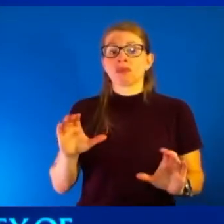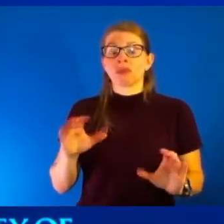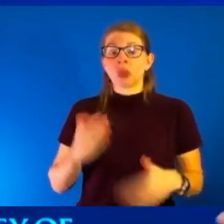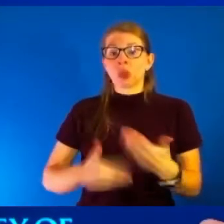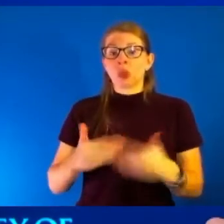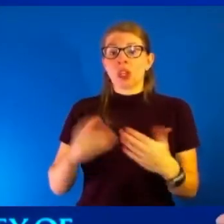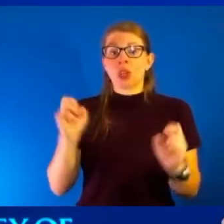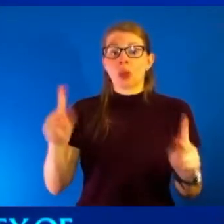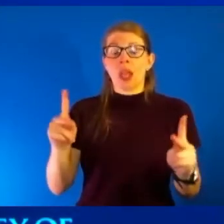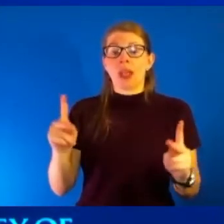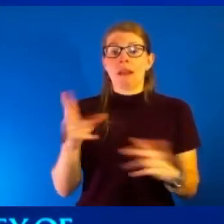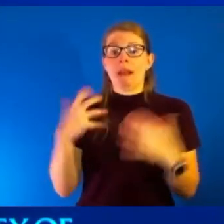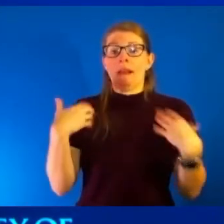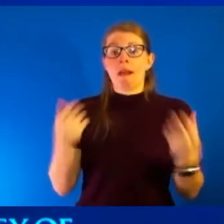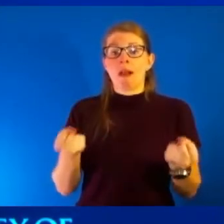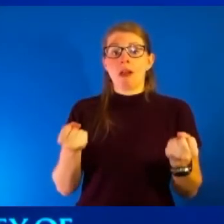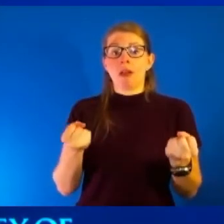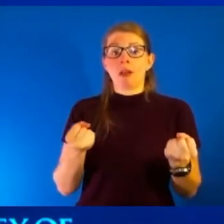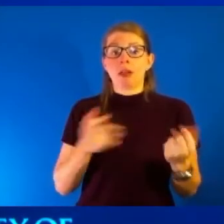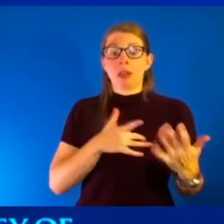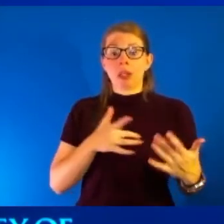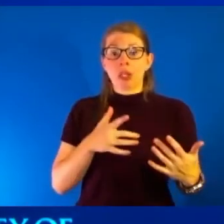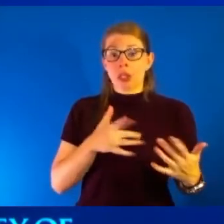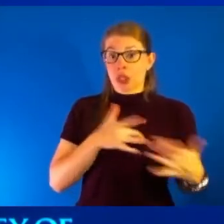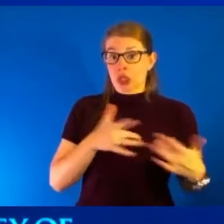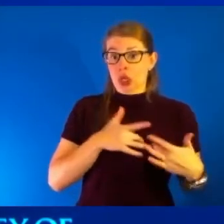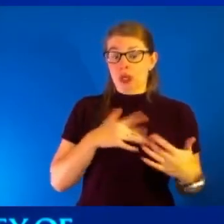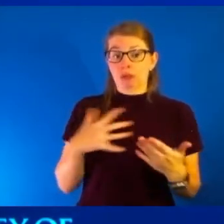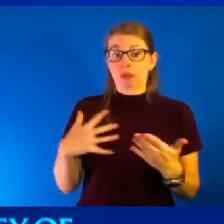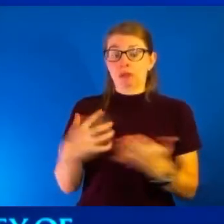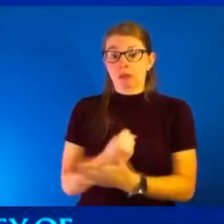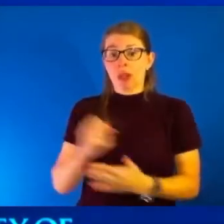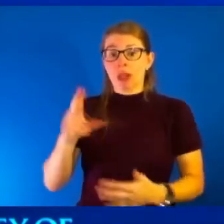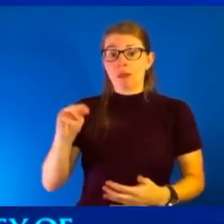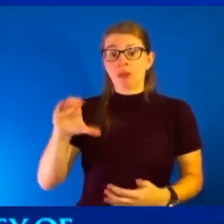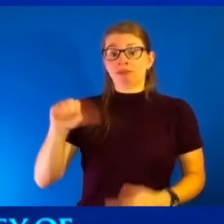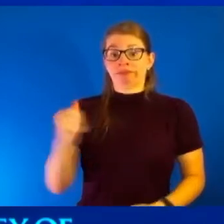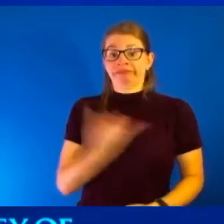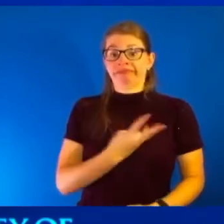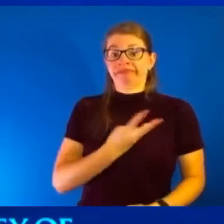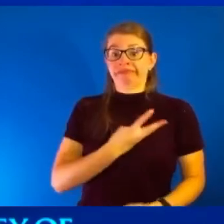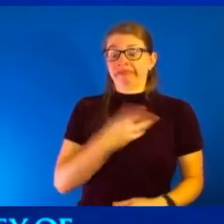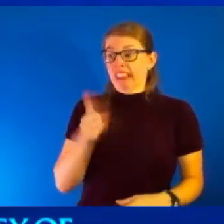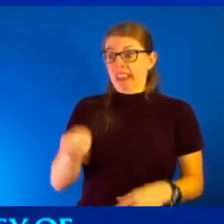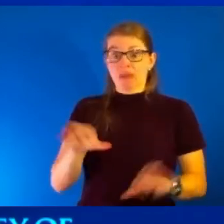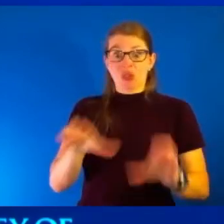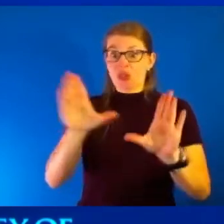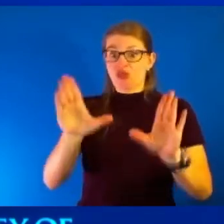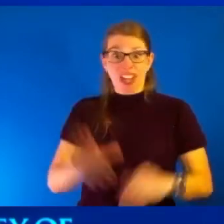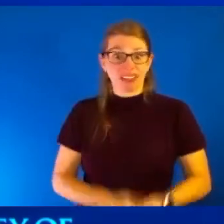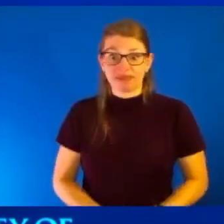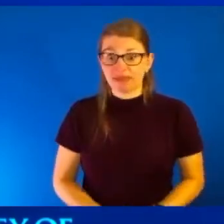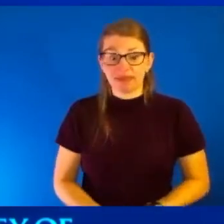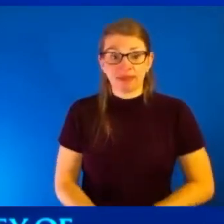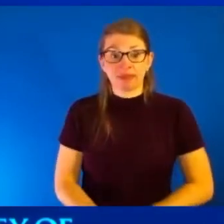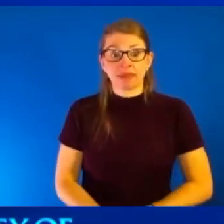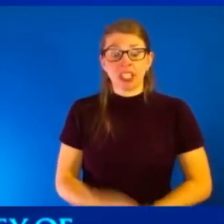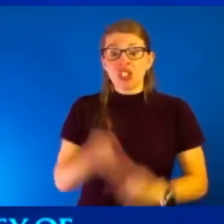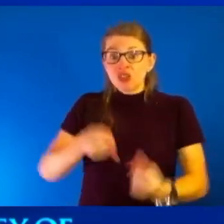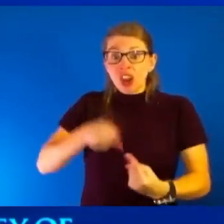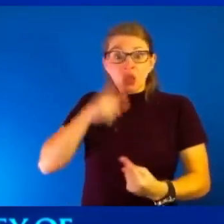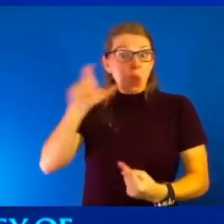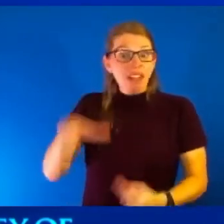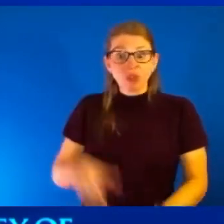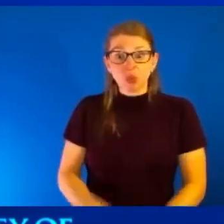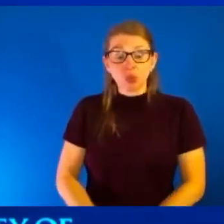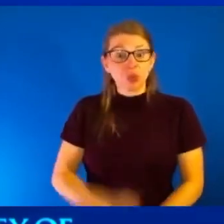concerns, also got monoclonal antibody therapy. They've done great. And I think, you know, you don't have to struggle with this folks. If you get